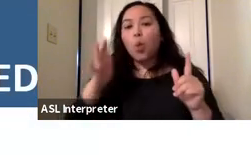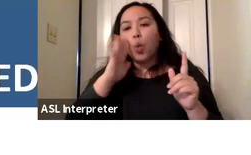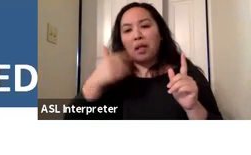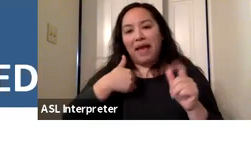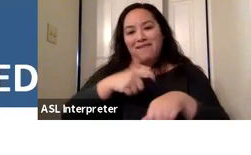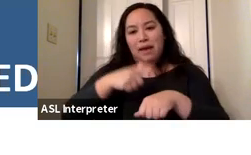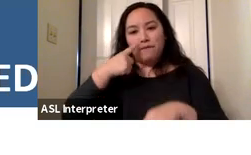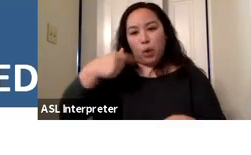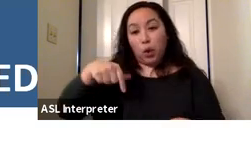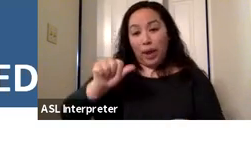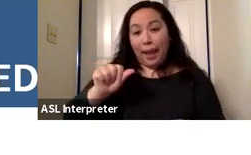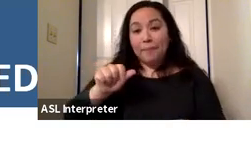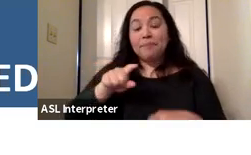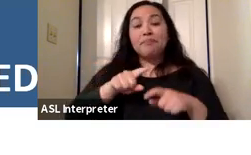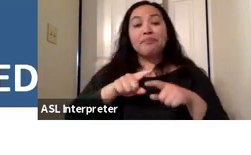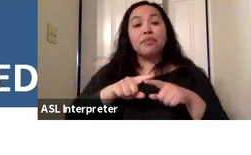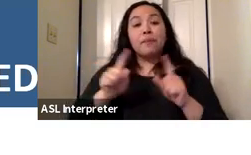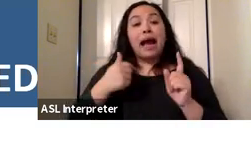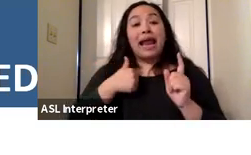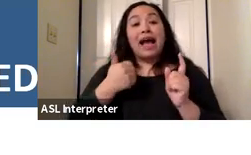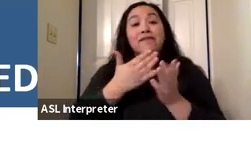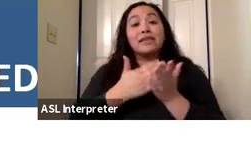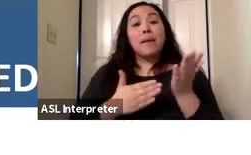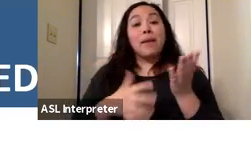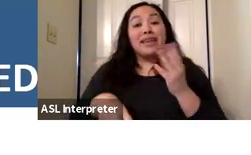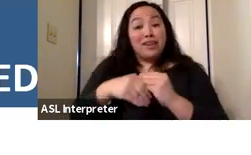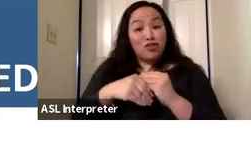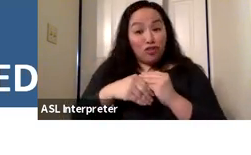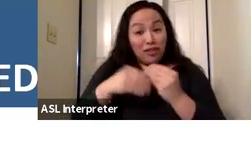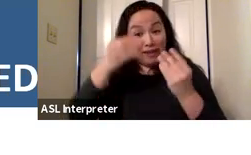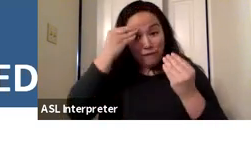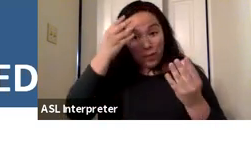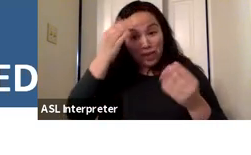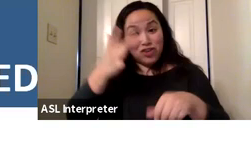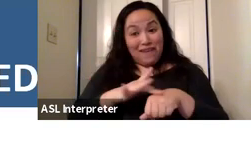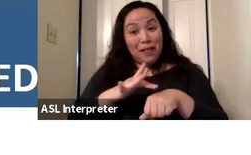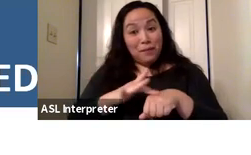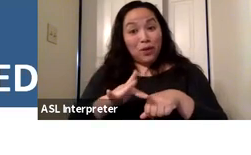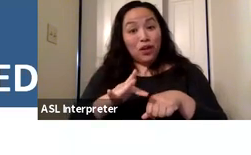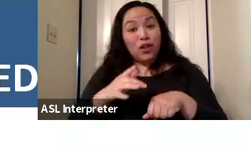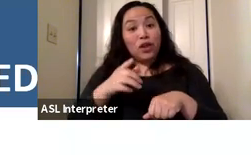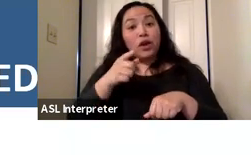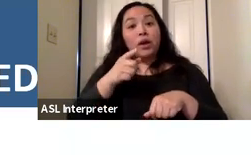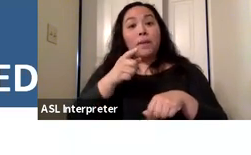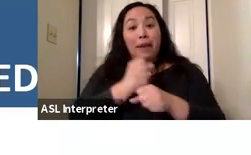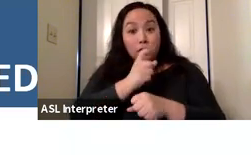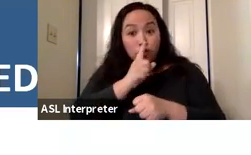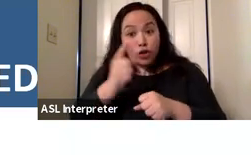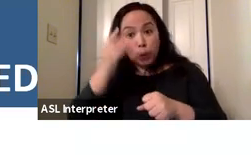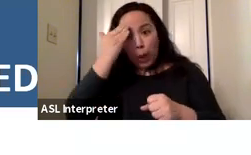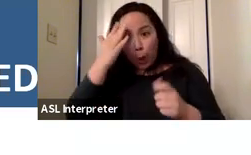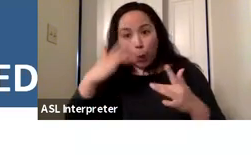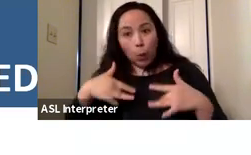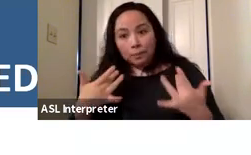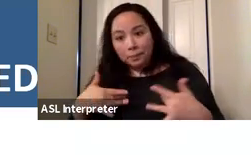Q amp a but here's some additional sources of information that you can continue to stay informed around